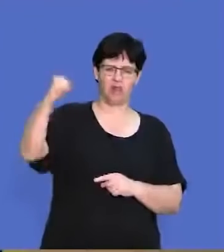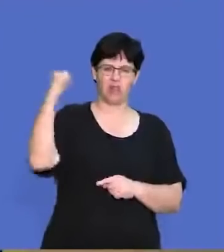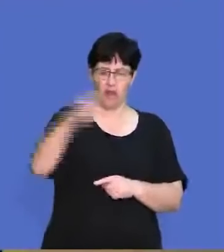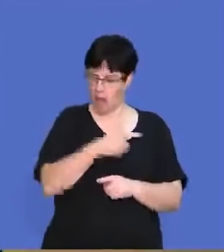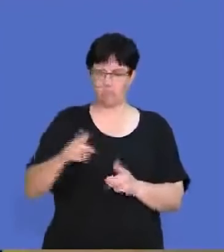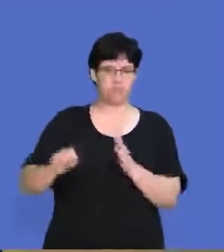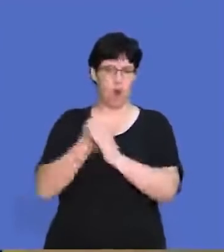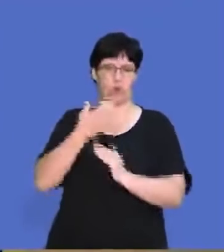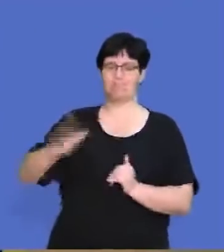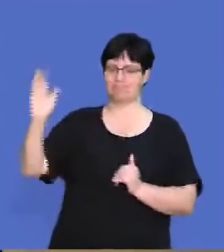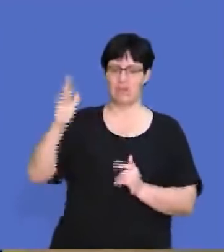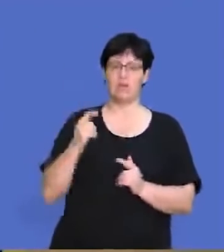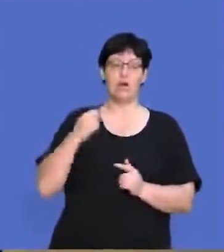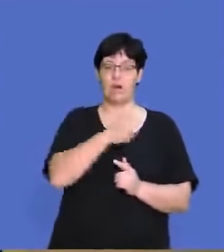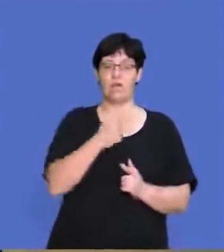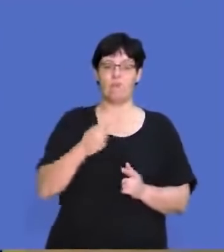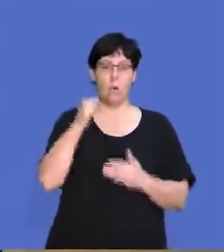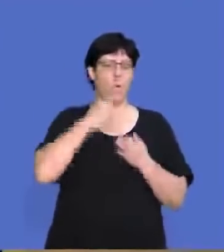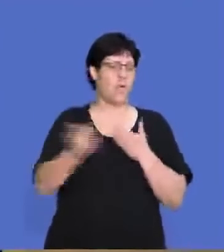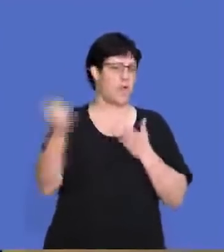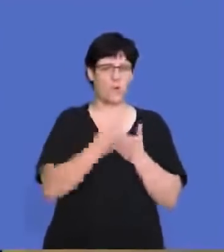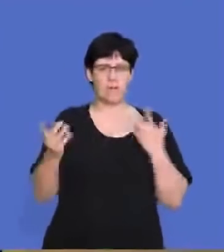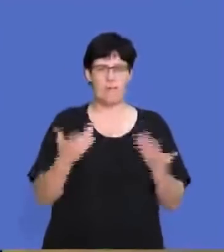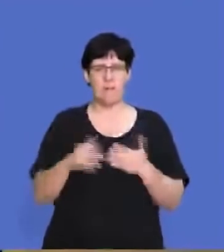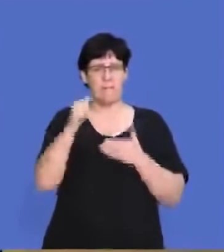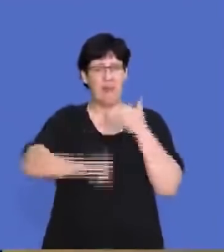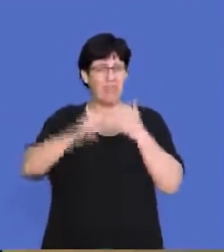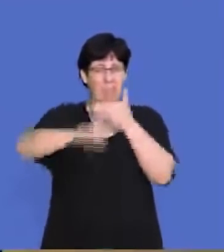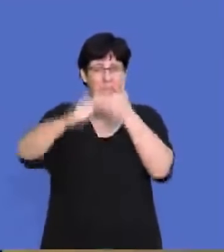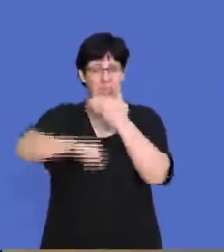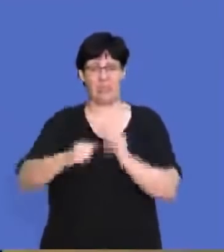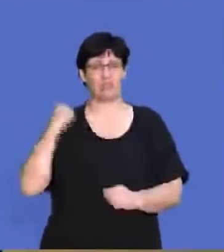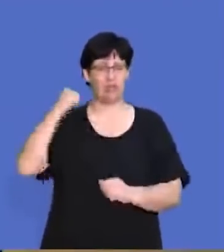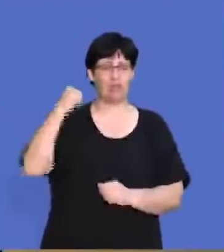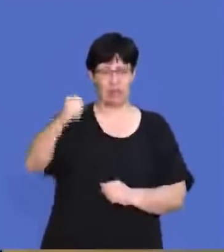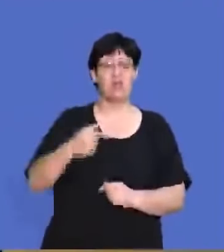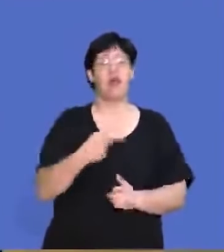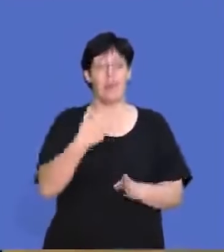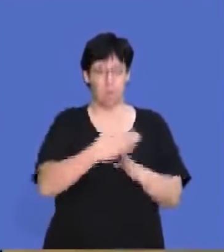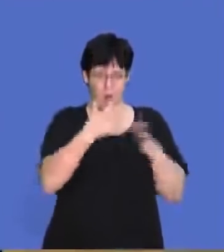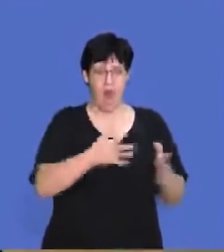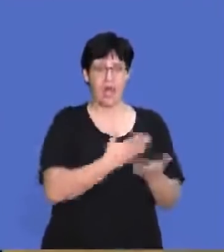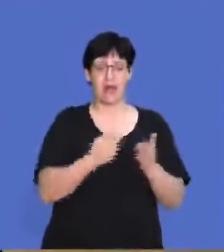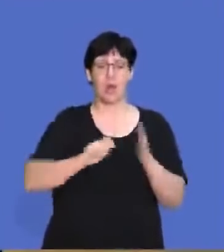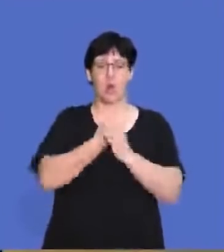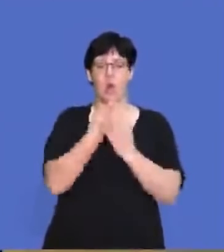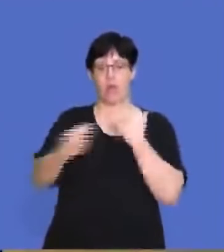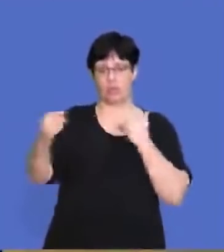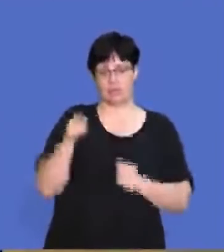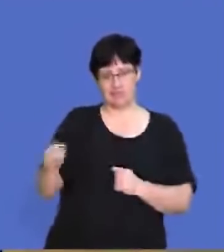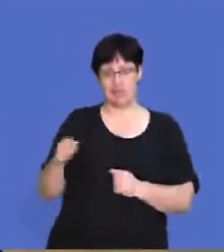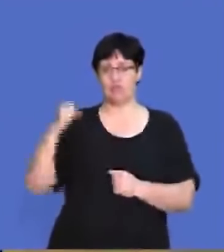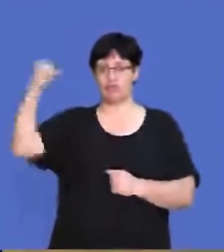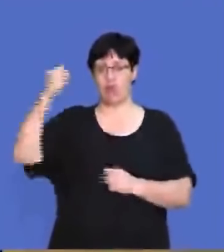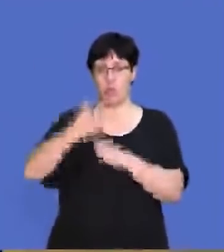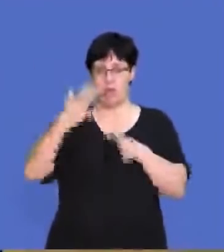So if the strike has gone on for a couple of weeks, even perhaps a couple of months, the employer has the right to lock out the